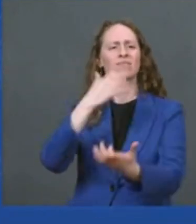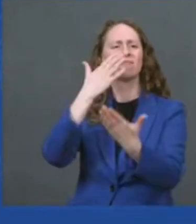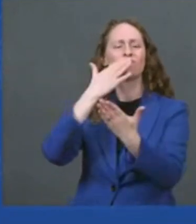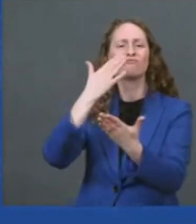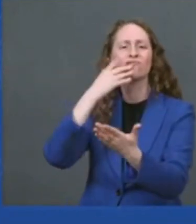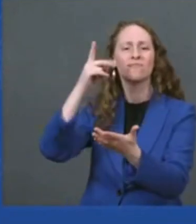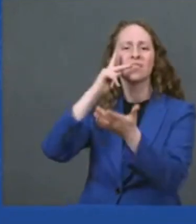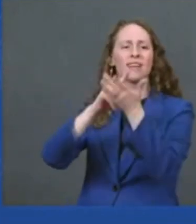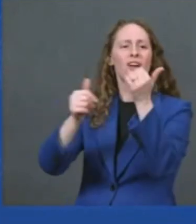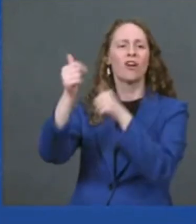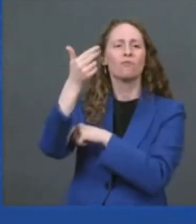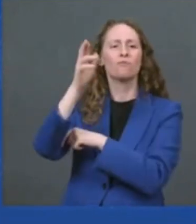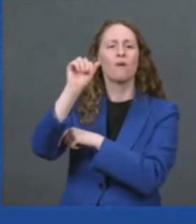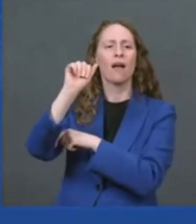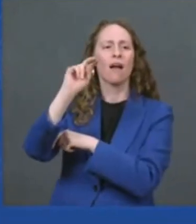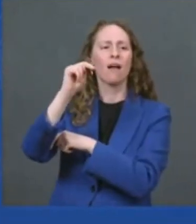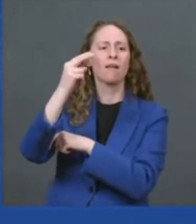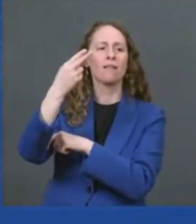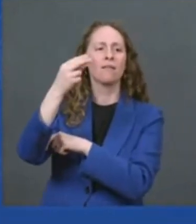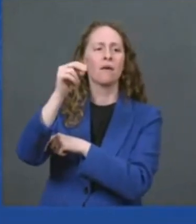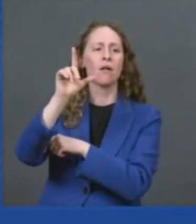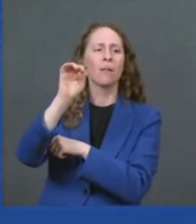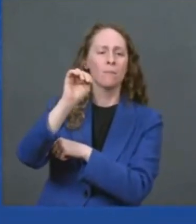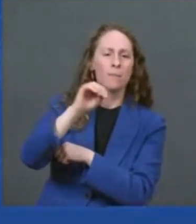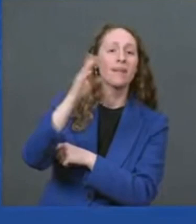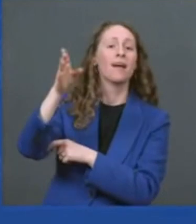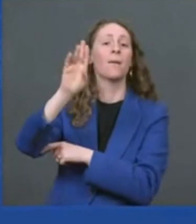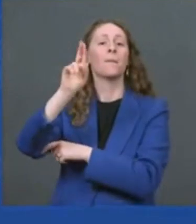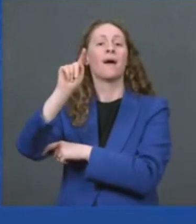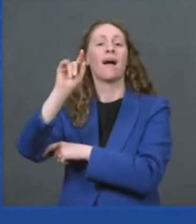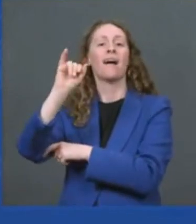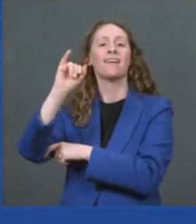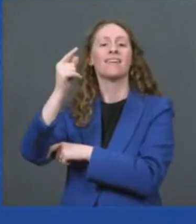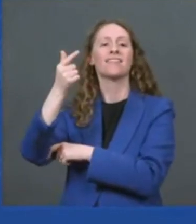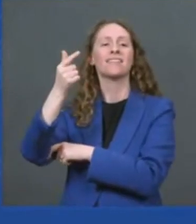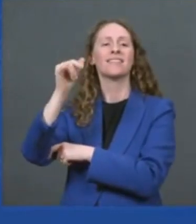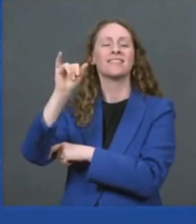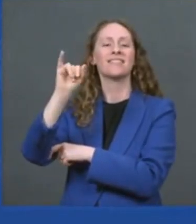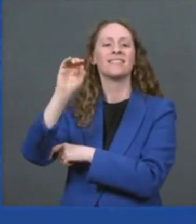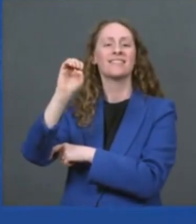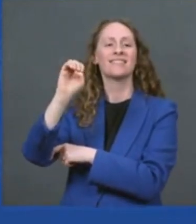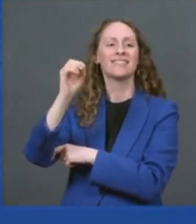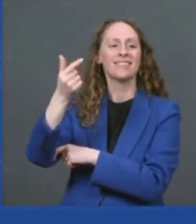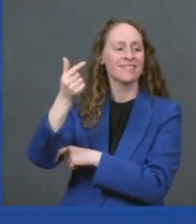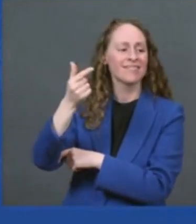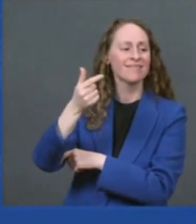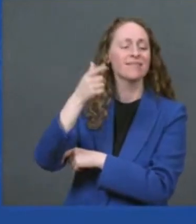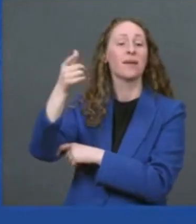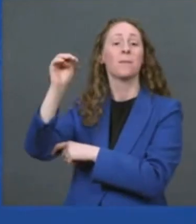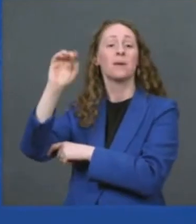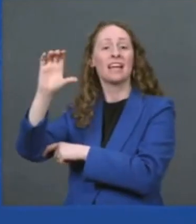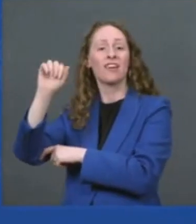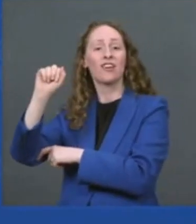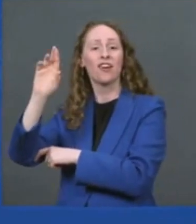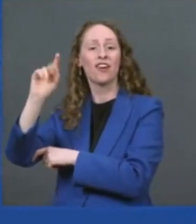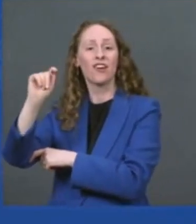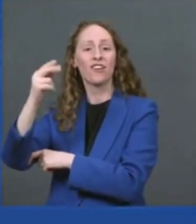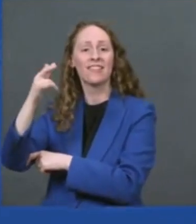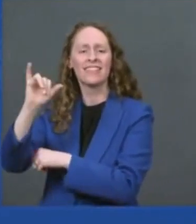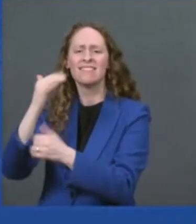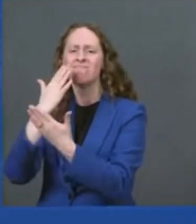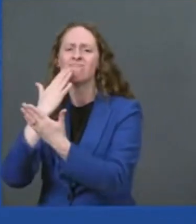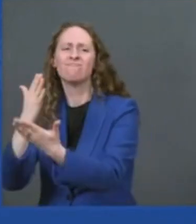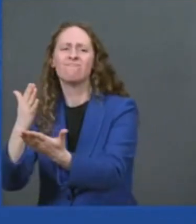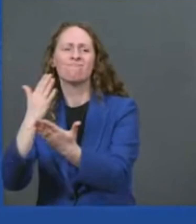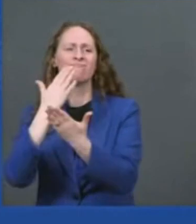for being here today and congressman jim cooper an old friend who uh did an awful lot to get this to uh get this to go